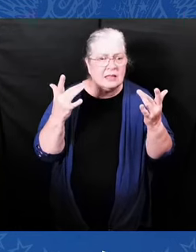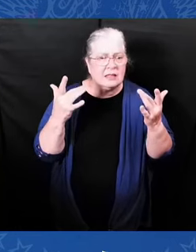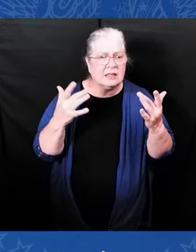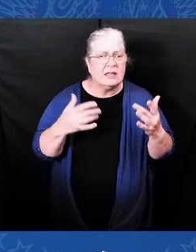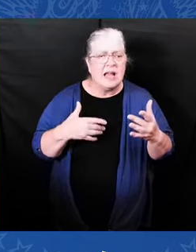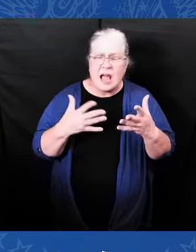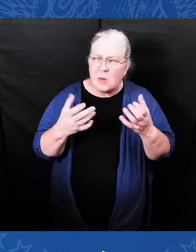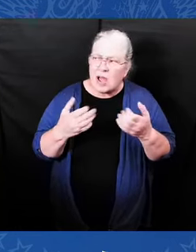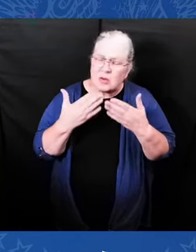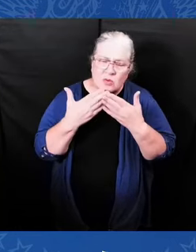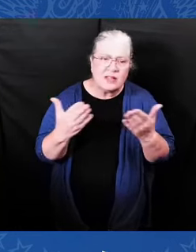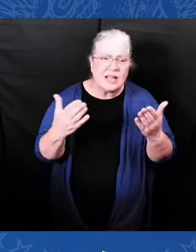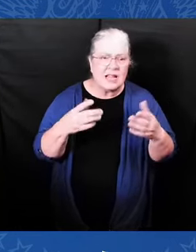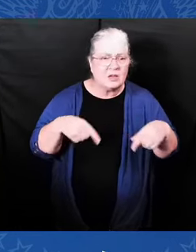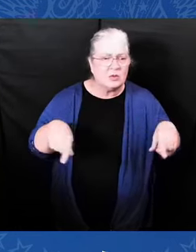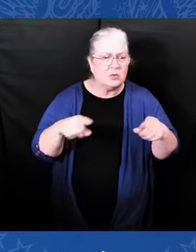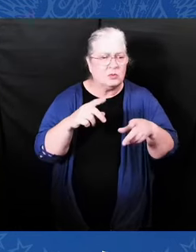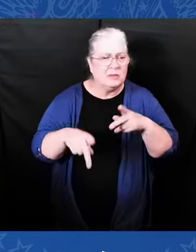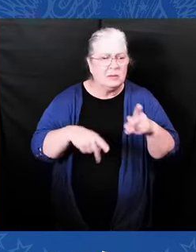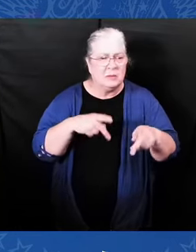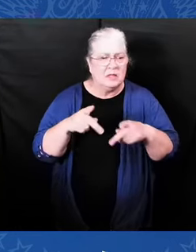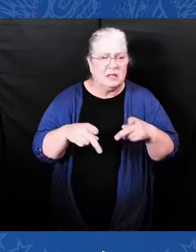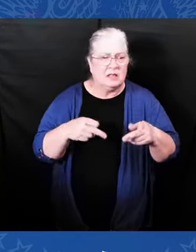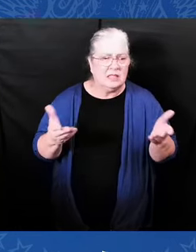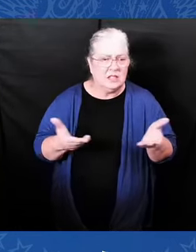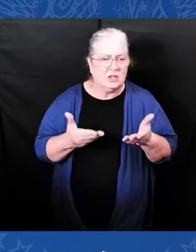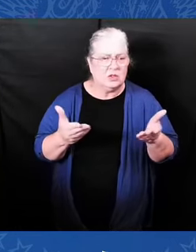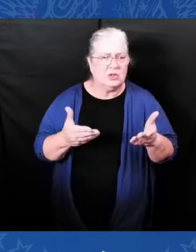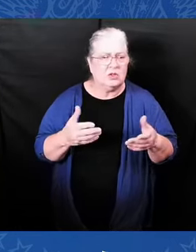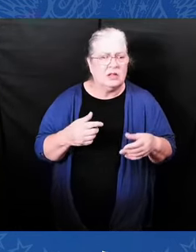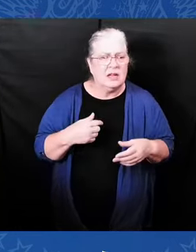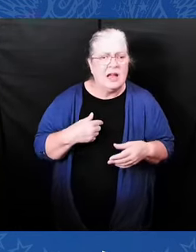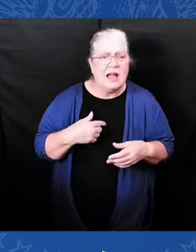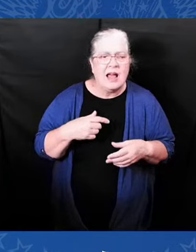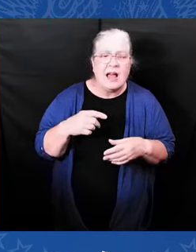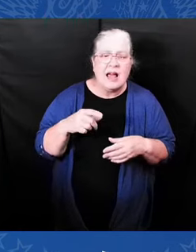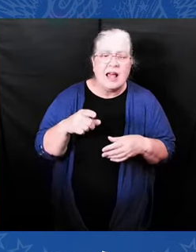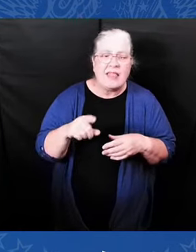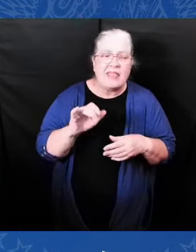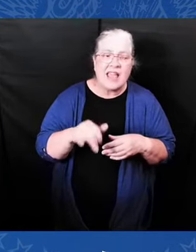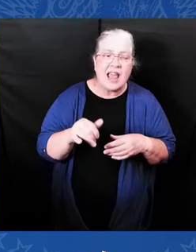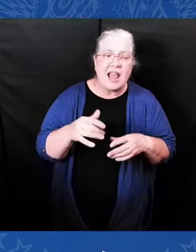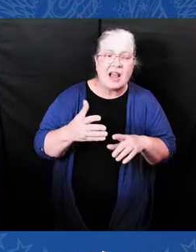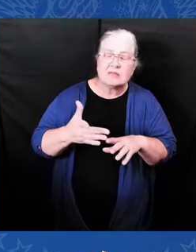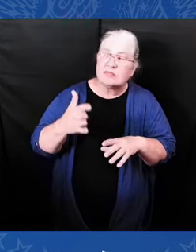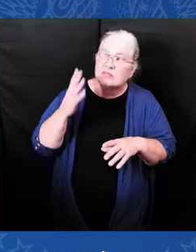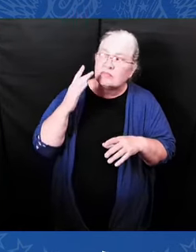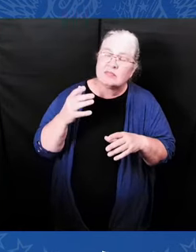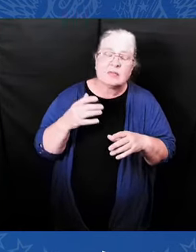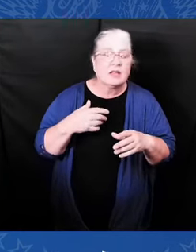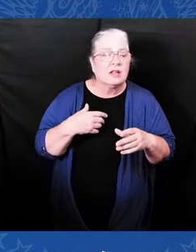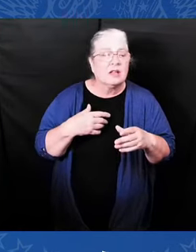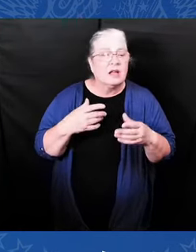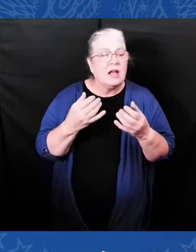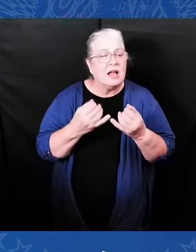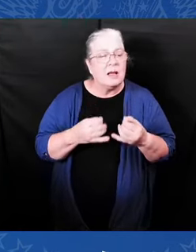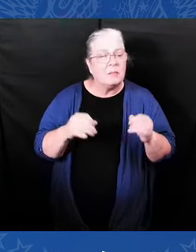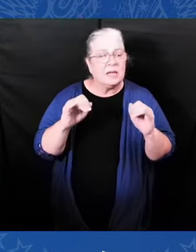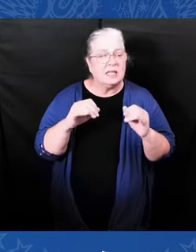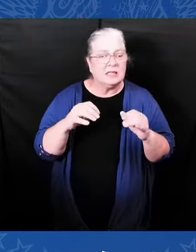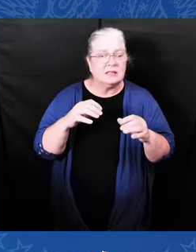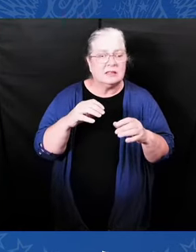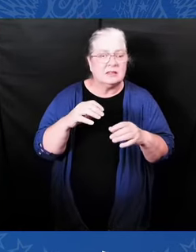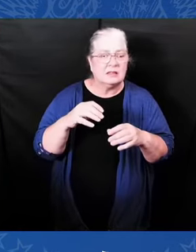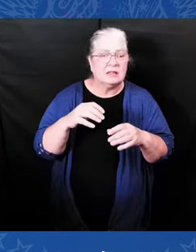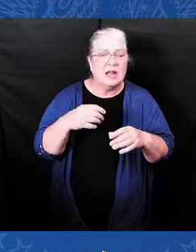hyperbolic. Joe, what do you mean our democracy is at risk? What do you mean we're in a battle for the soul of America? Well,